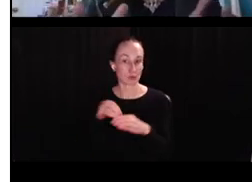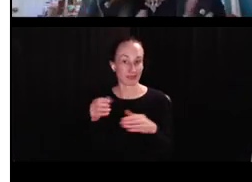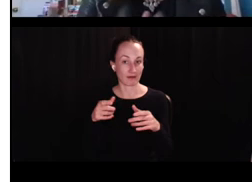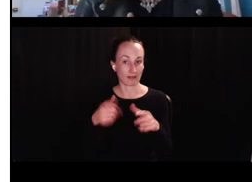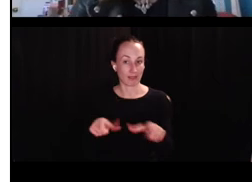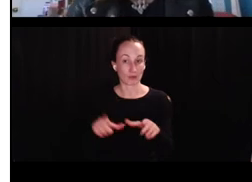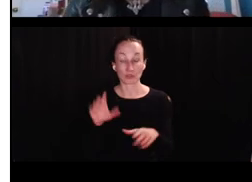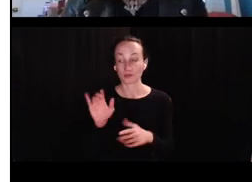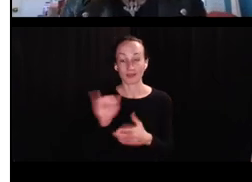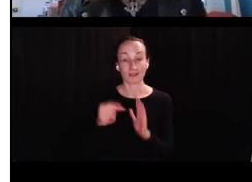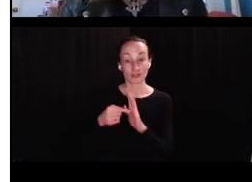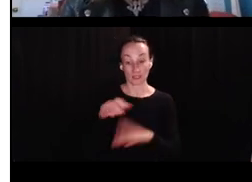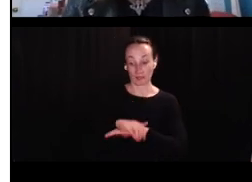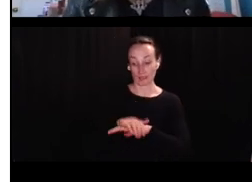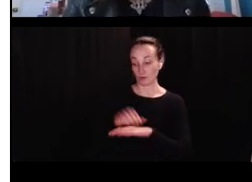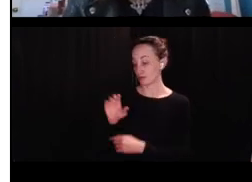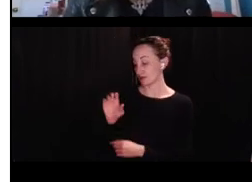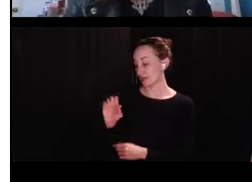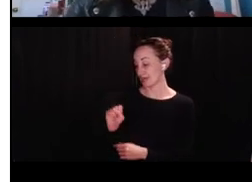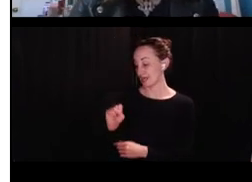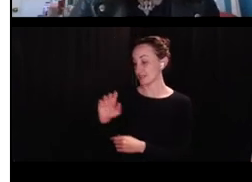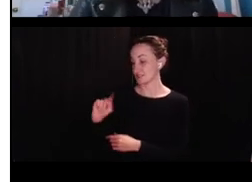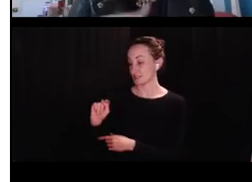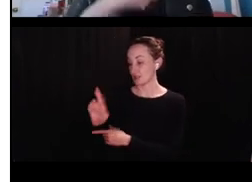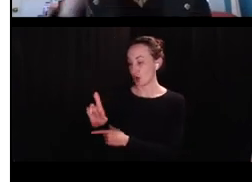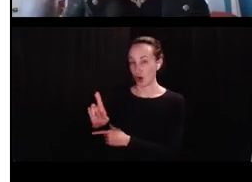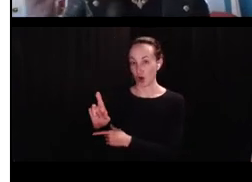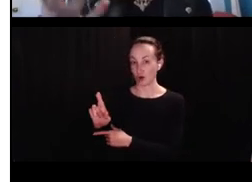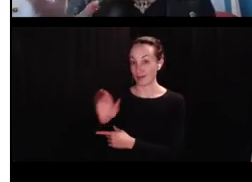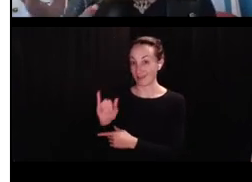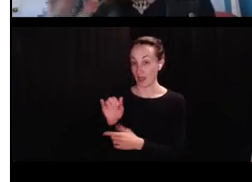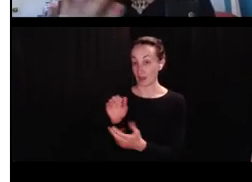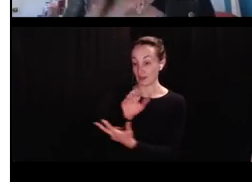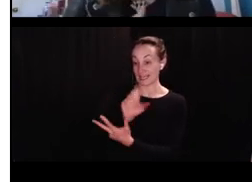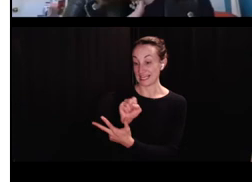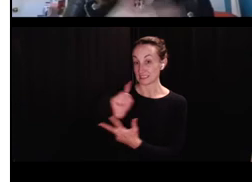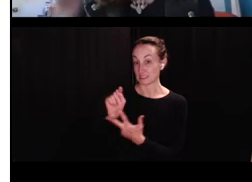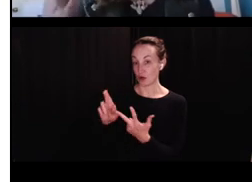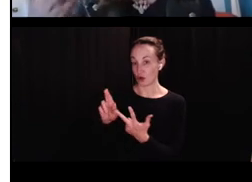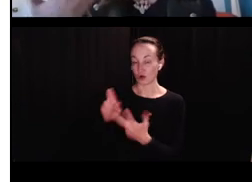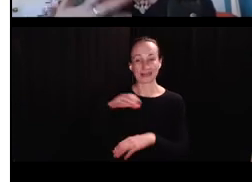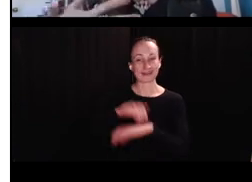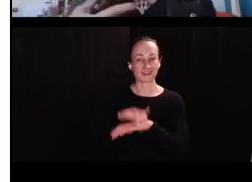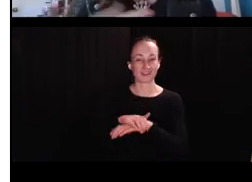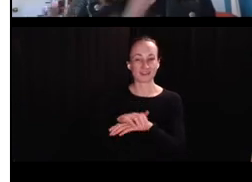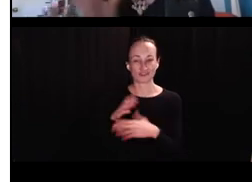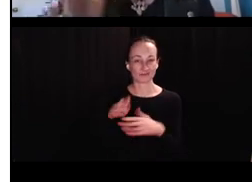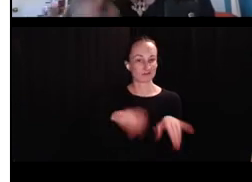of sounds in a language? Um, so like the STR, the strike or